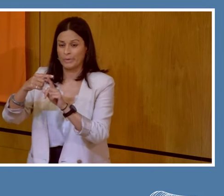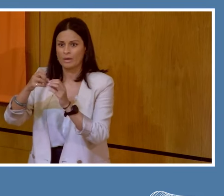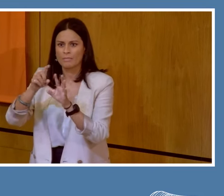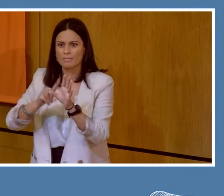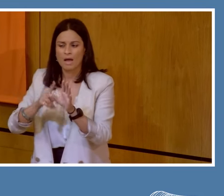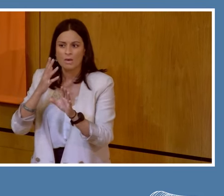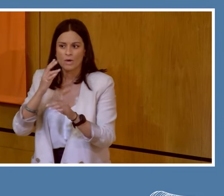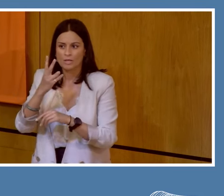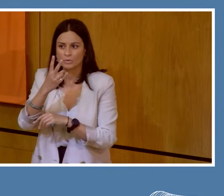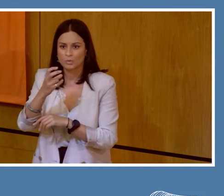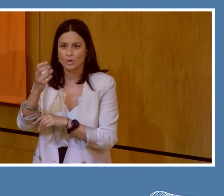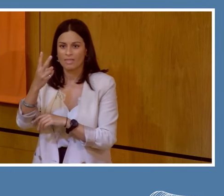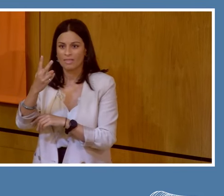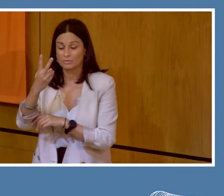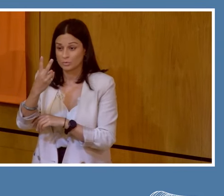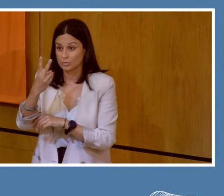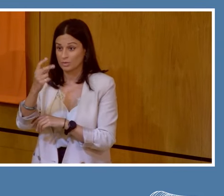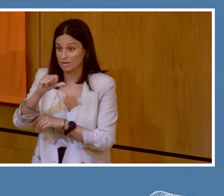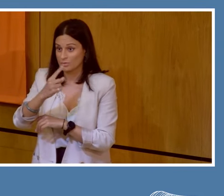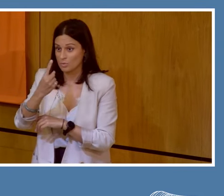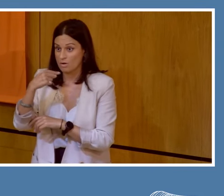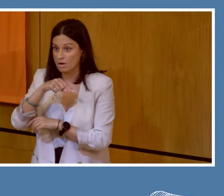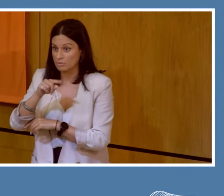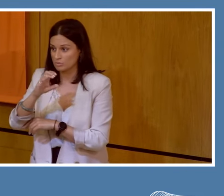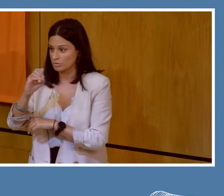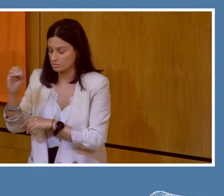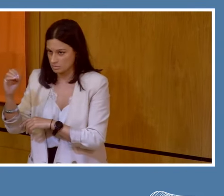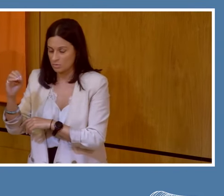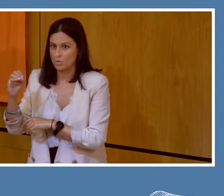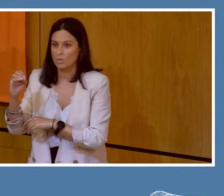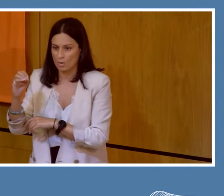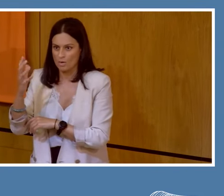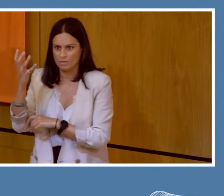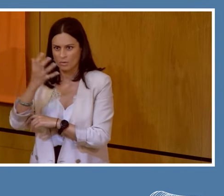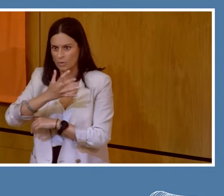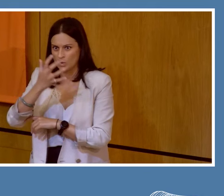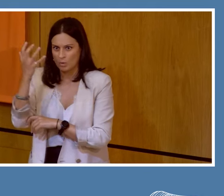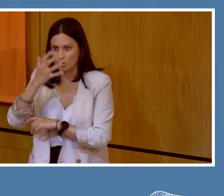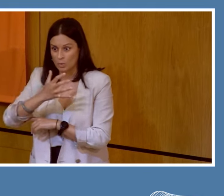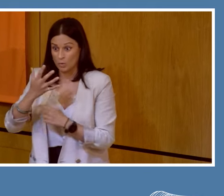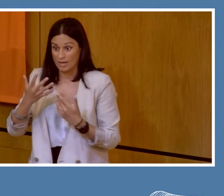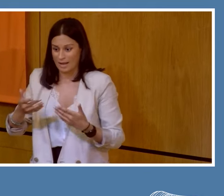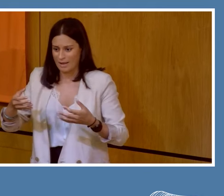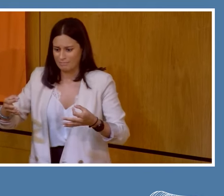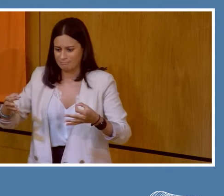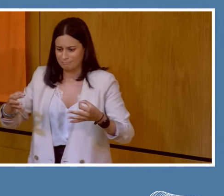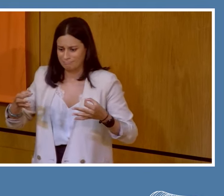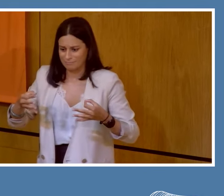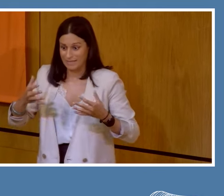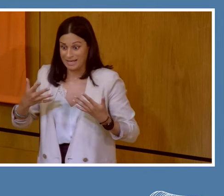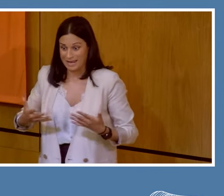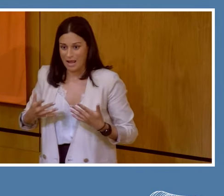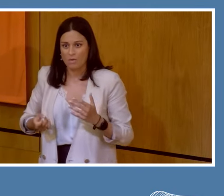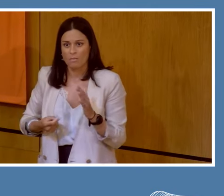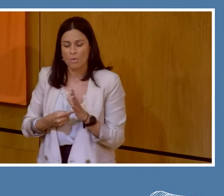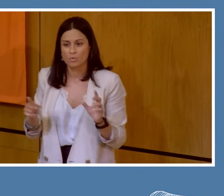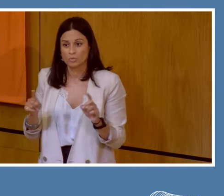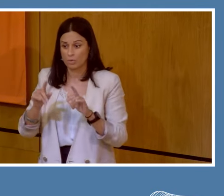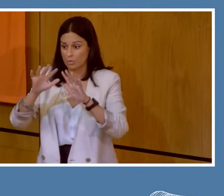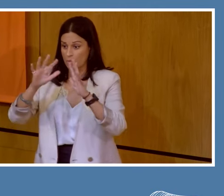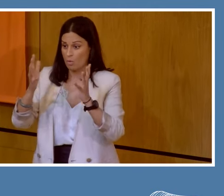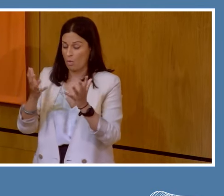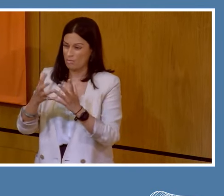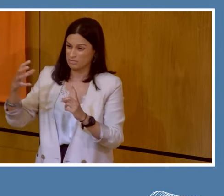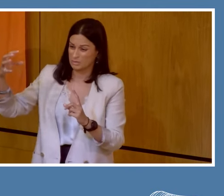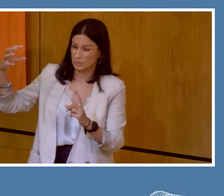2100. That is catastrophic. But of even greater and more immediate relevance is that the global